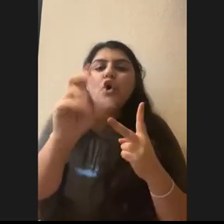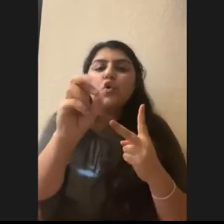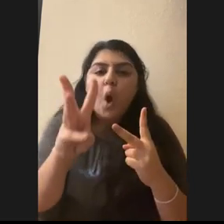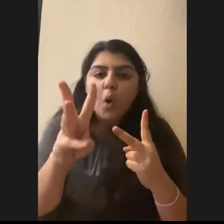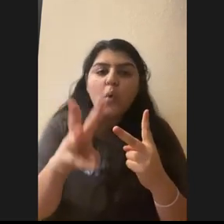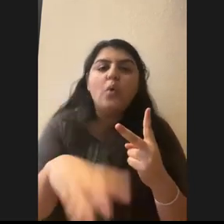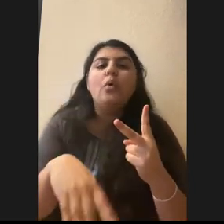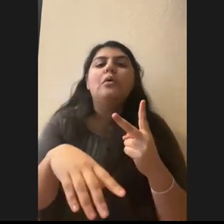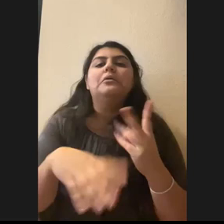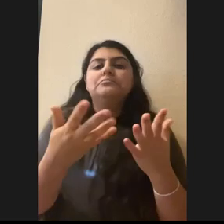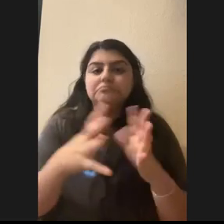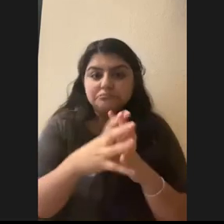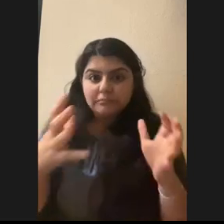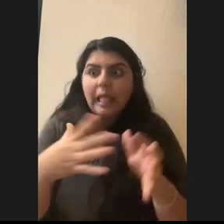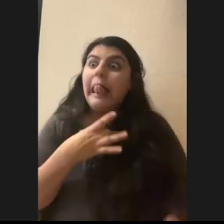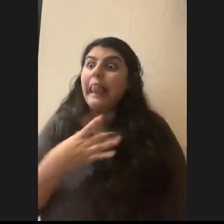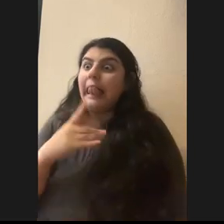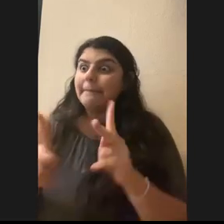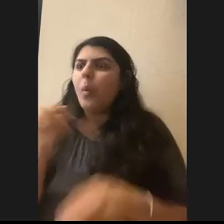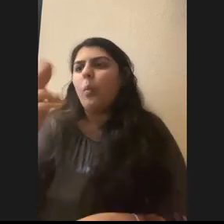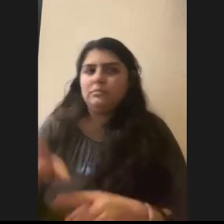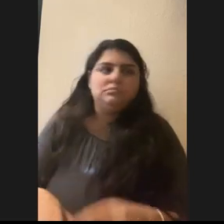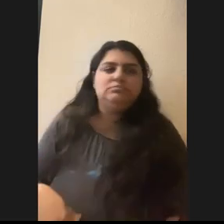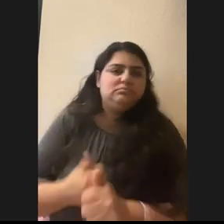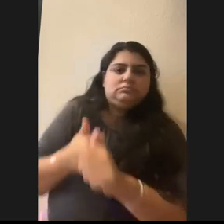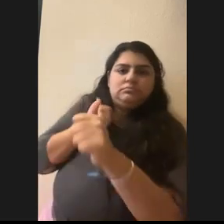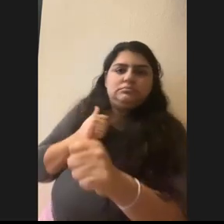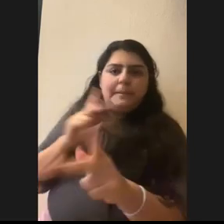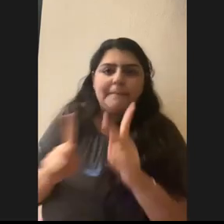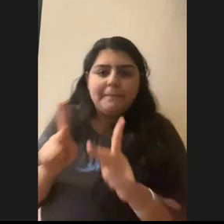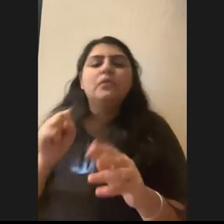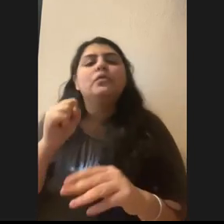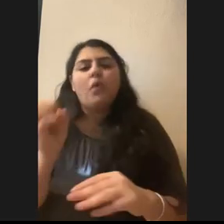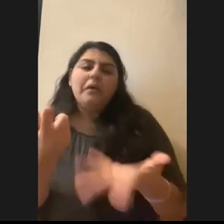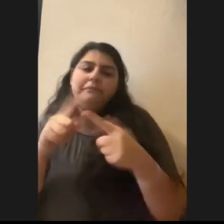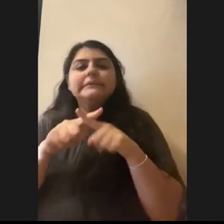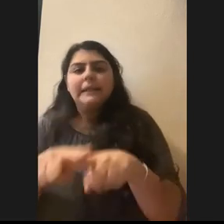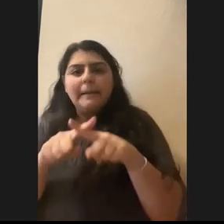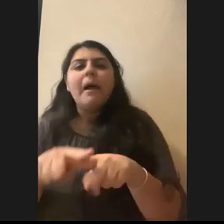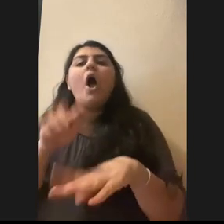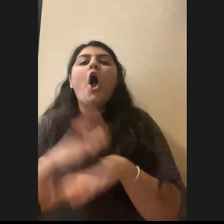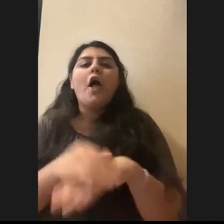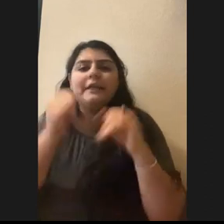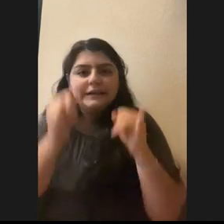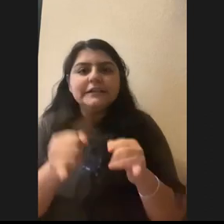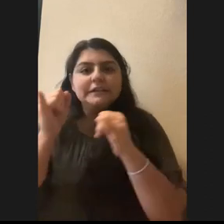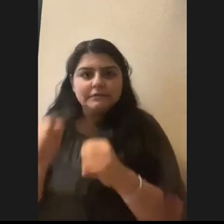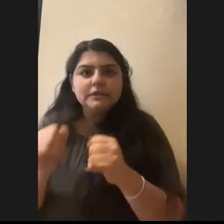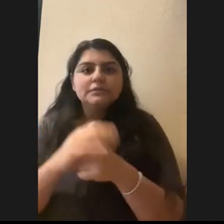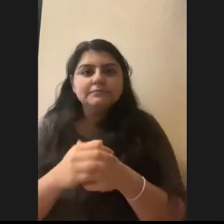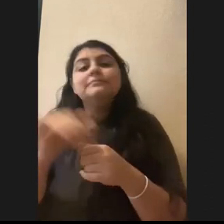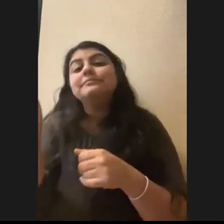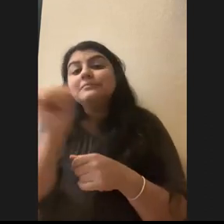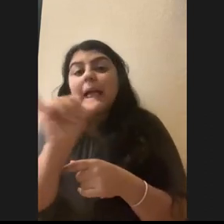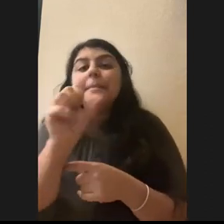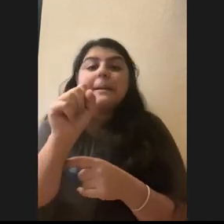either really like people or really avoid people. So it just depends even on the individual. So it could be the same species, but